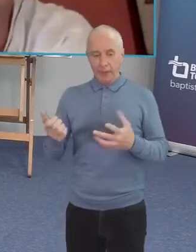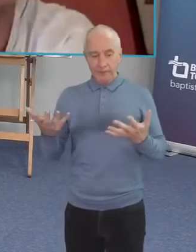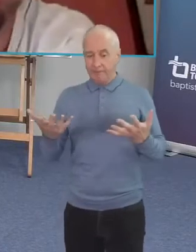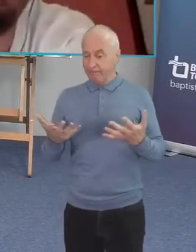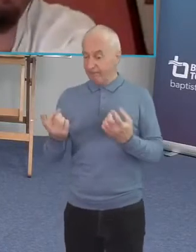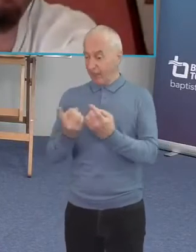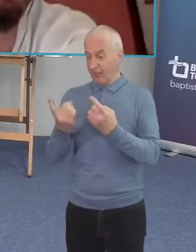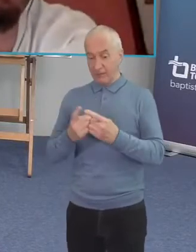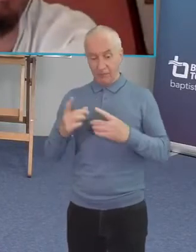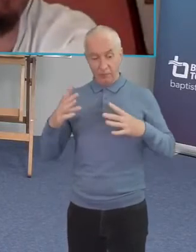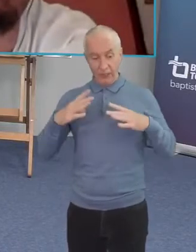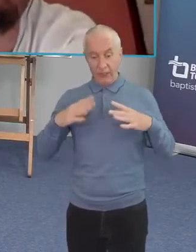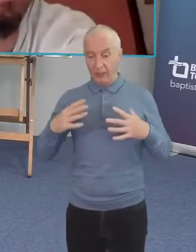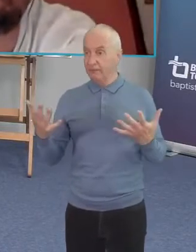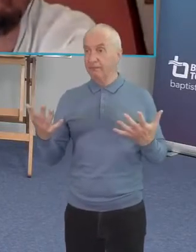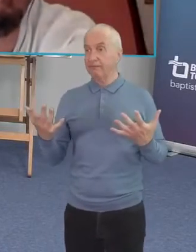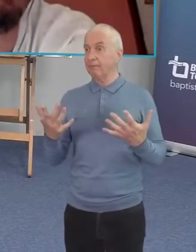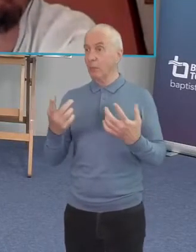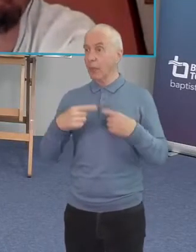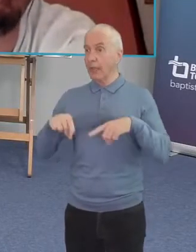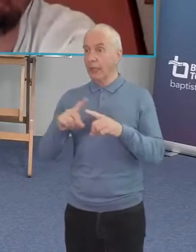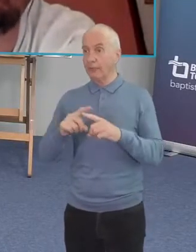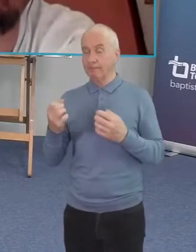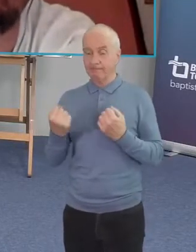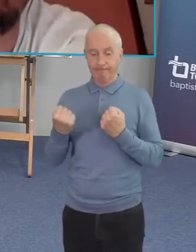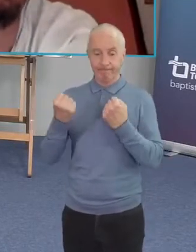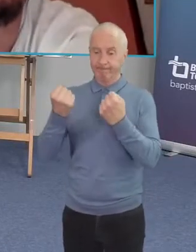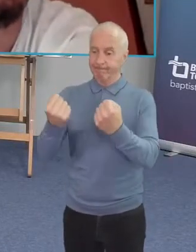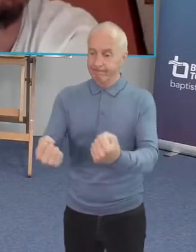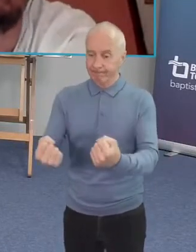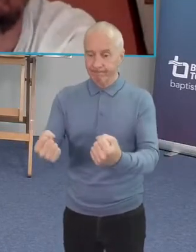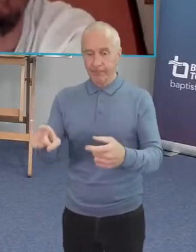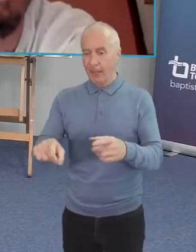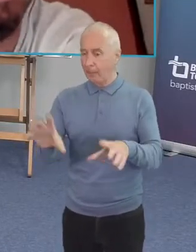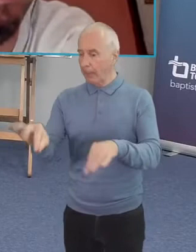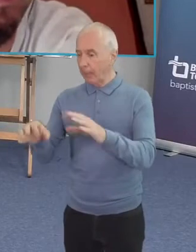saw up a pile of guns and transform them